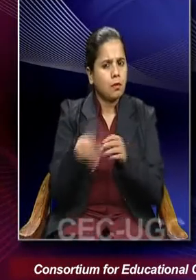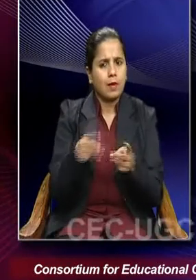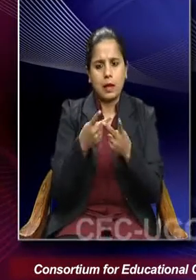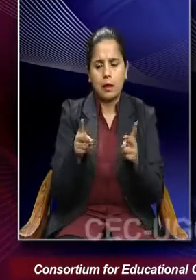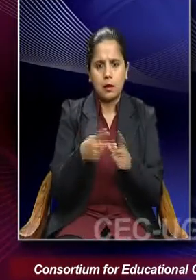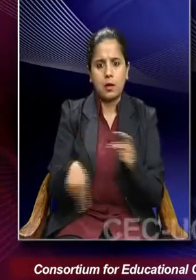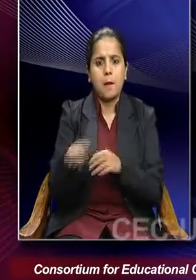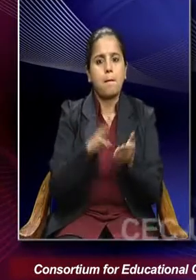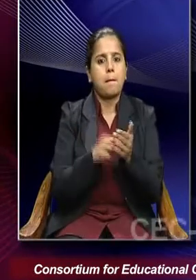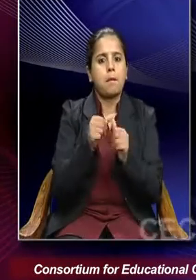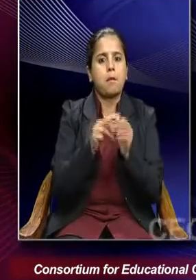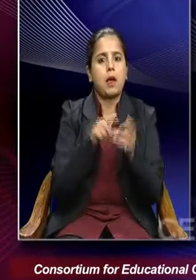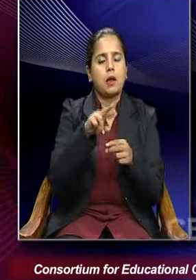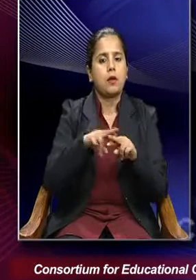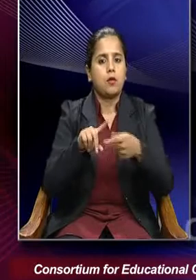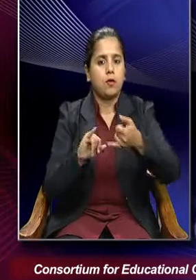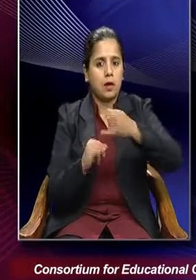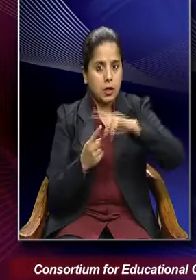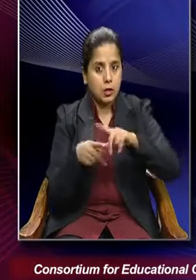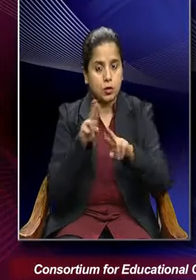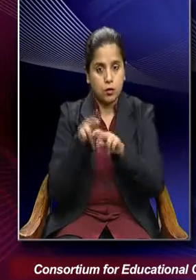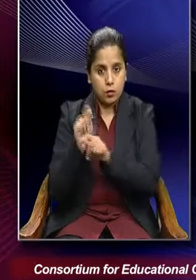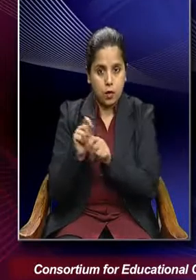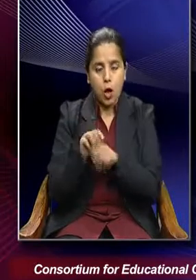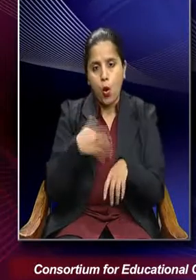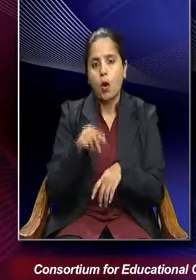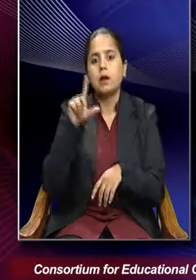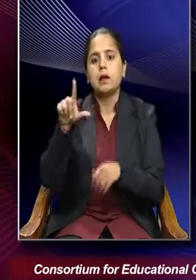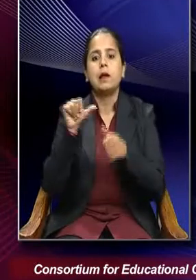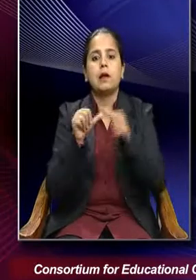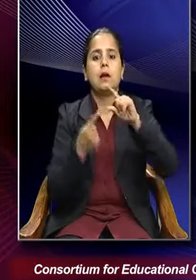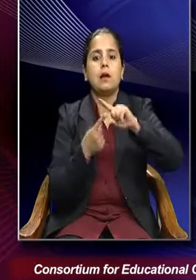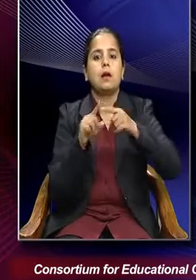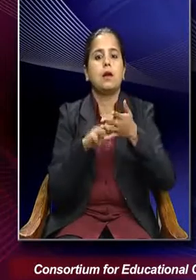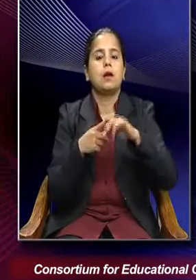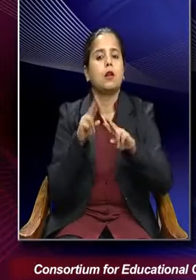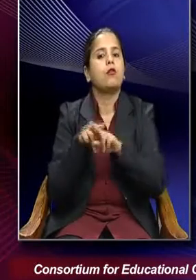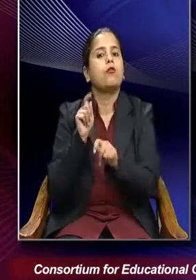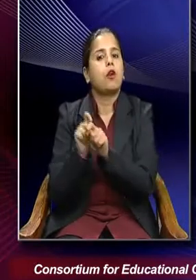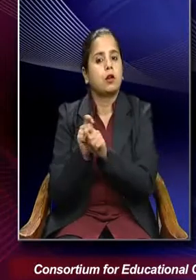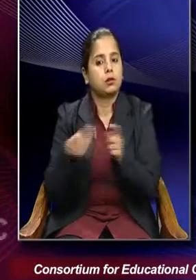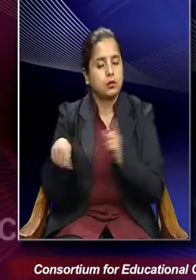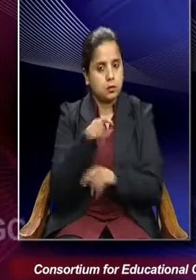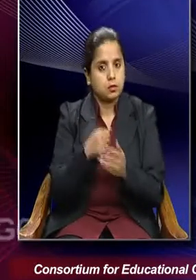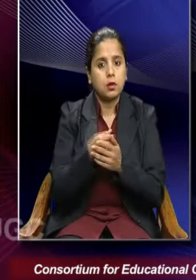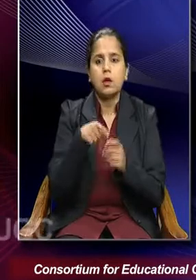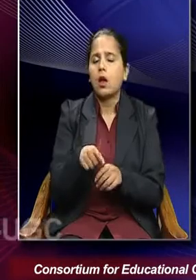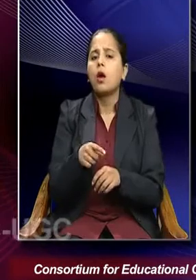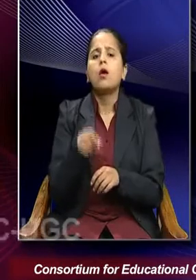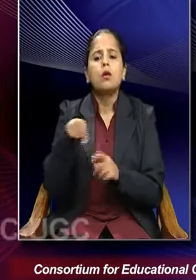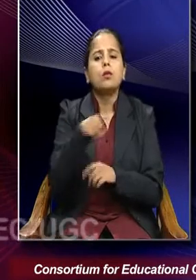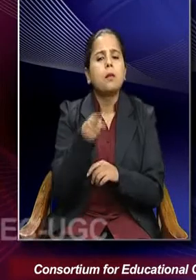manifest function and latent function. The manifest functions are those